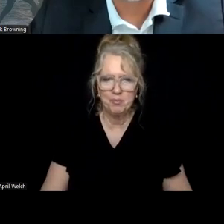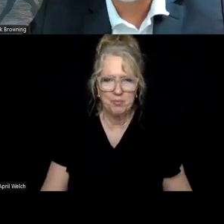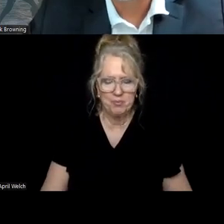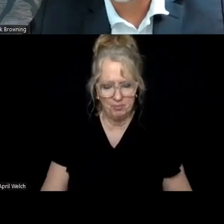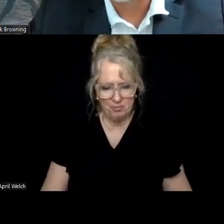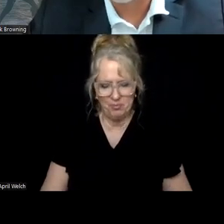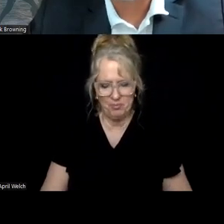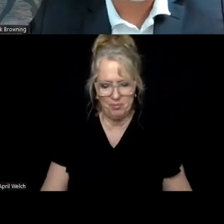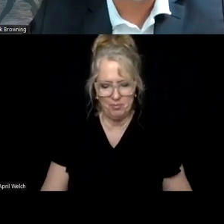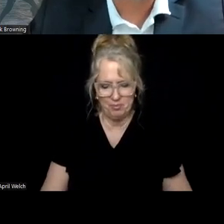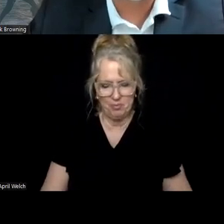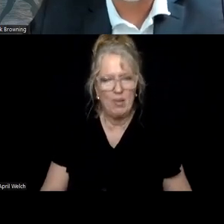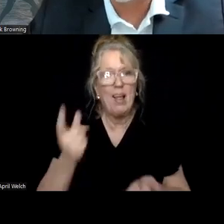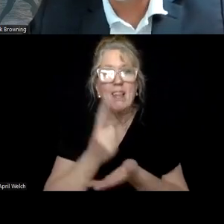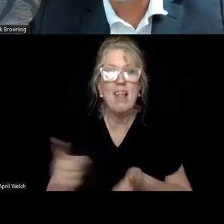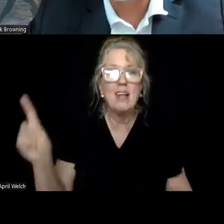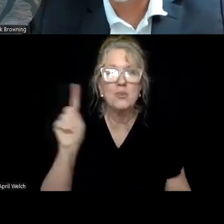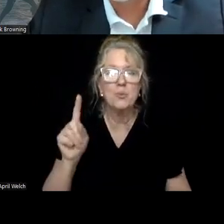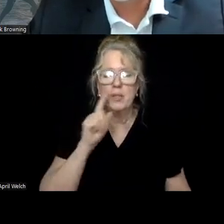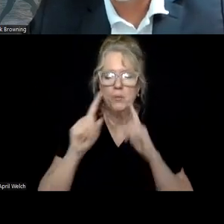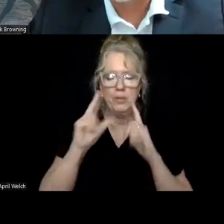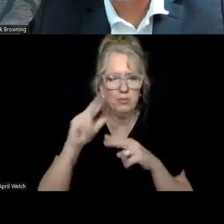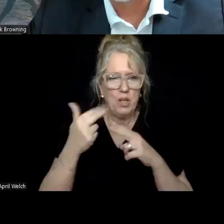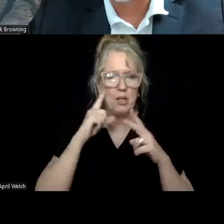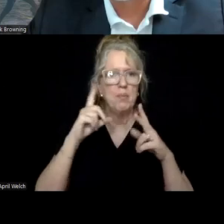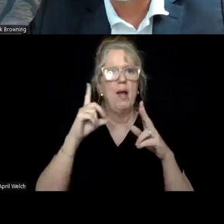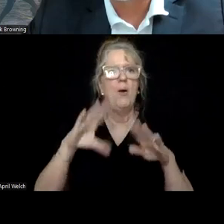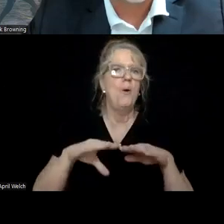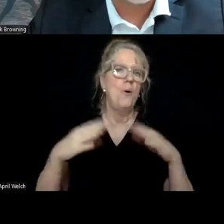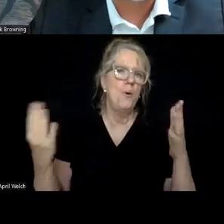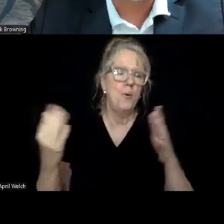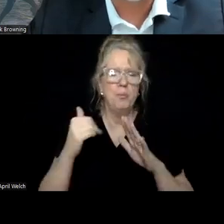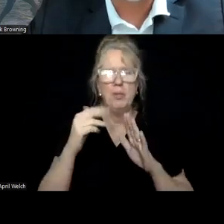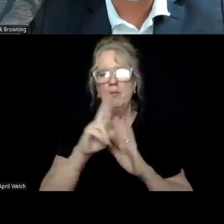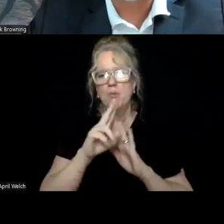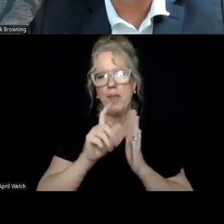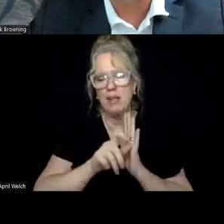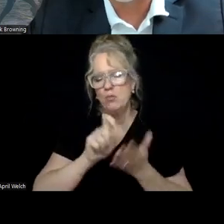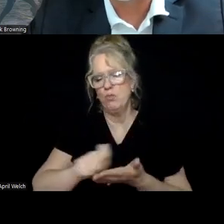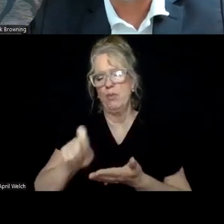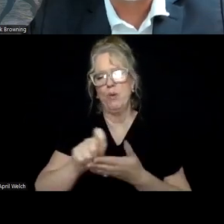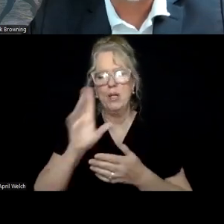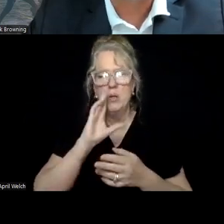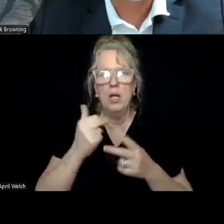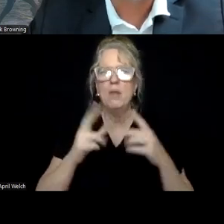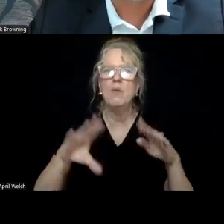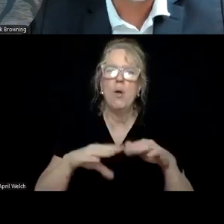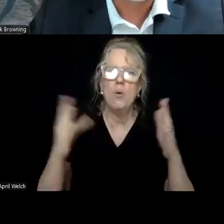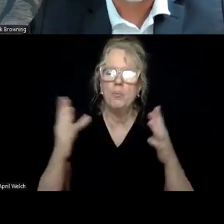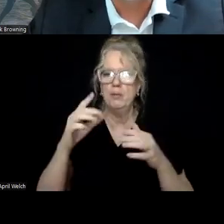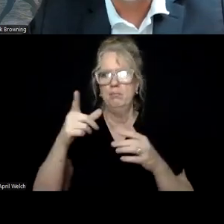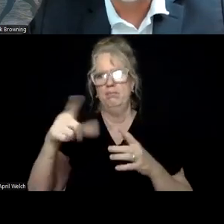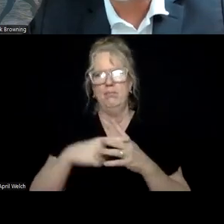All right. So I think last week we talked about an opening. Speaking of underwriting capacity and access for crisis care, we talked about an opening last week in